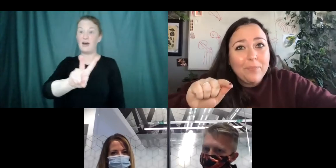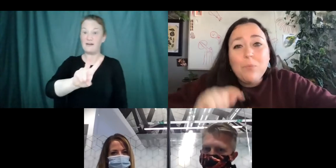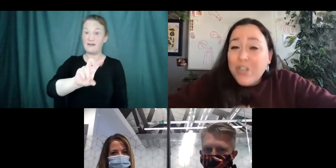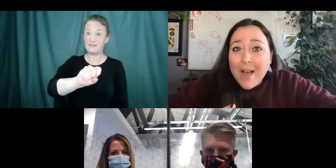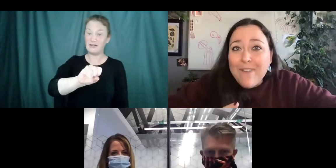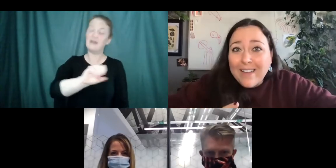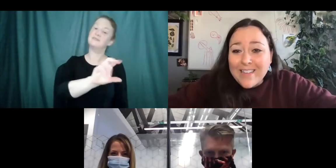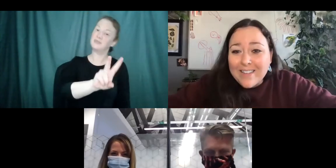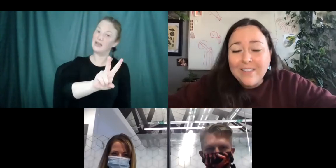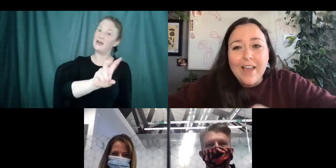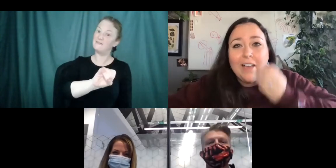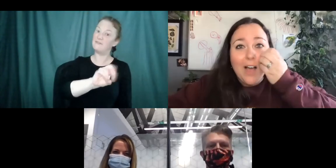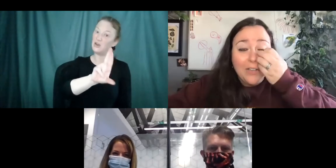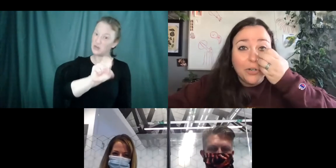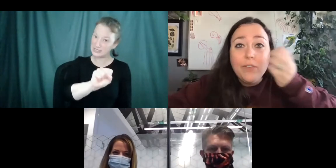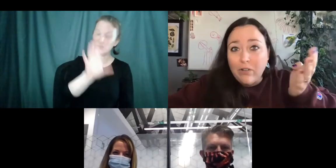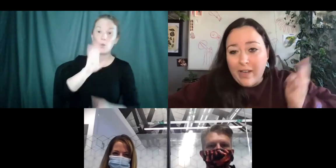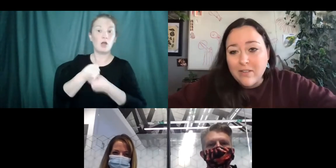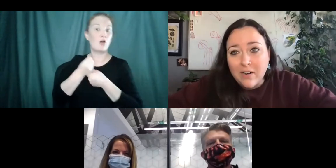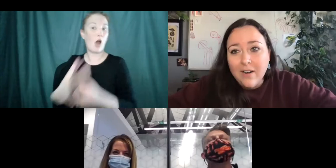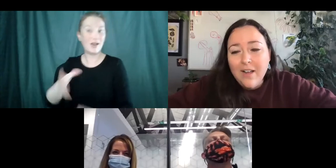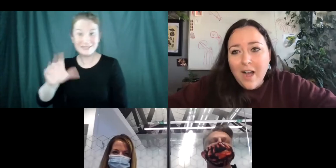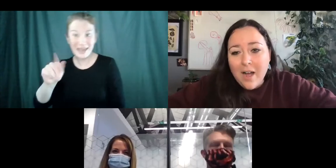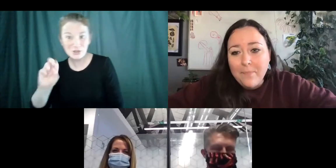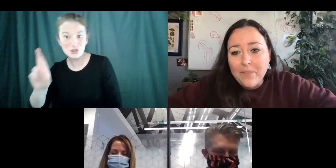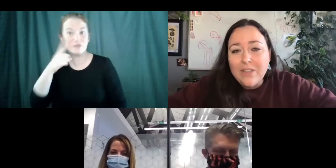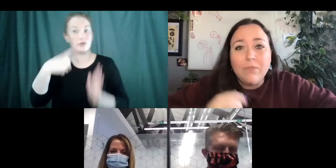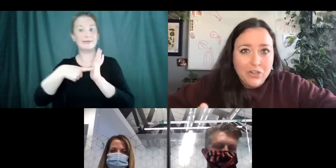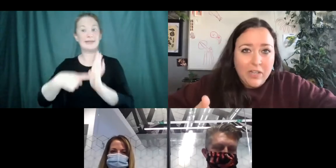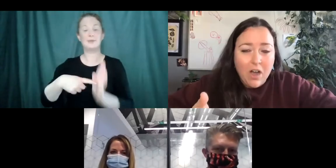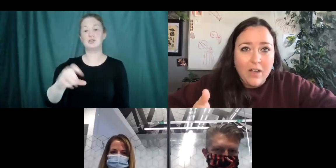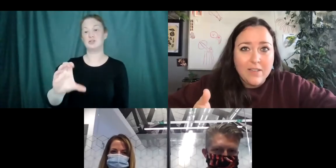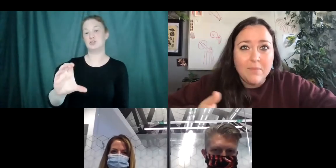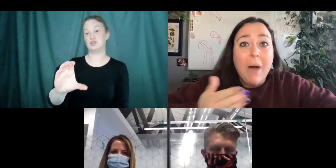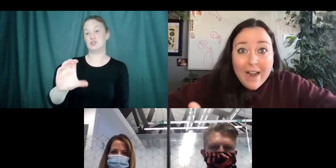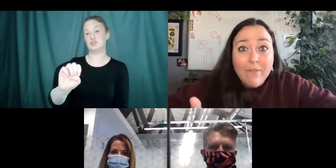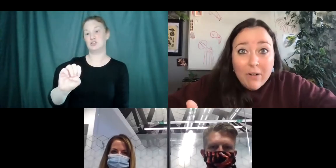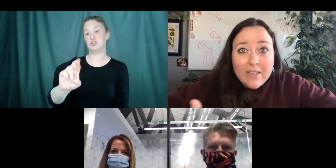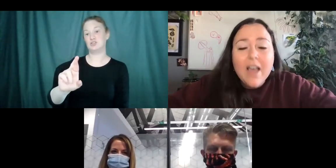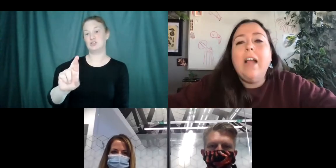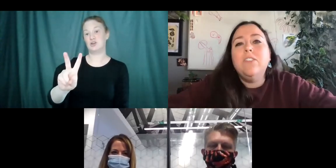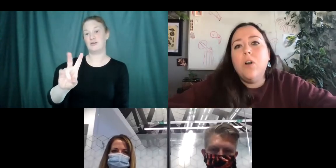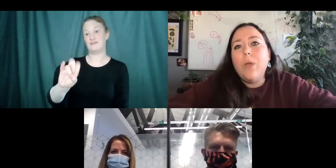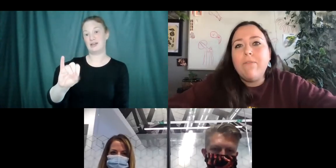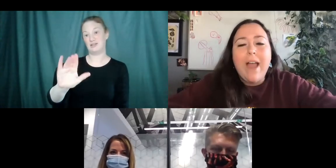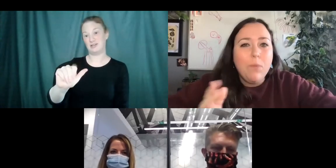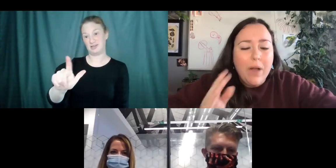vaccines, like cervical cancer is originally caused by a virus. And so if anyone,